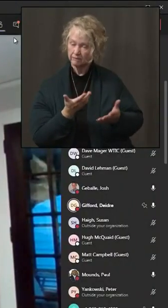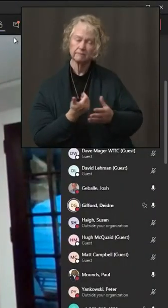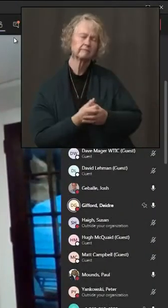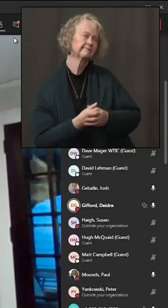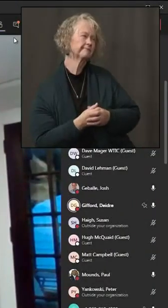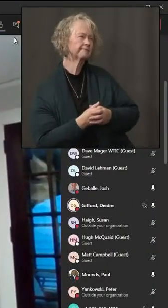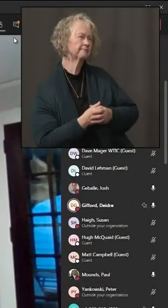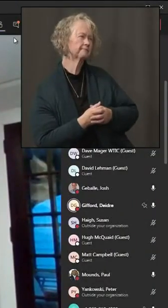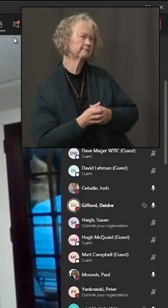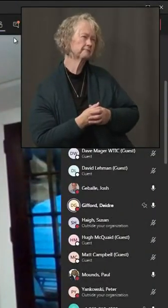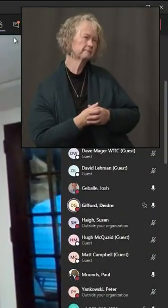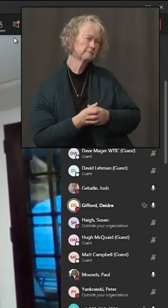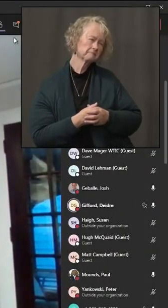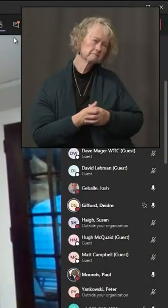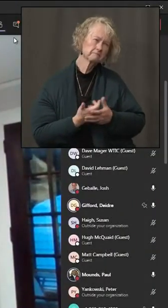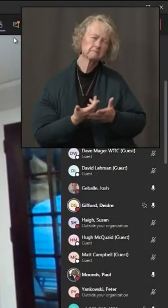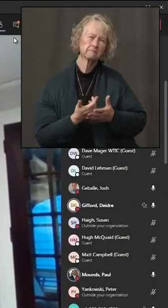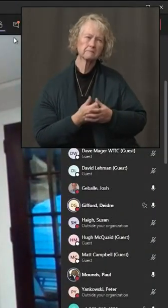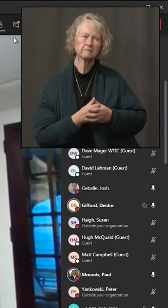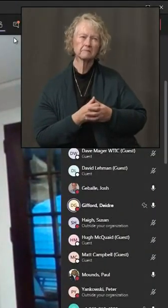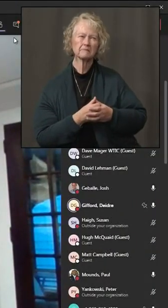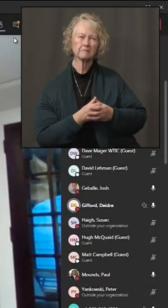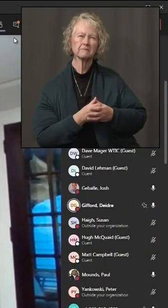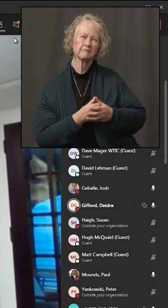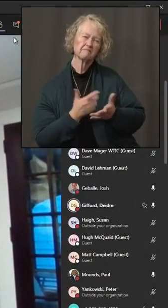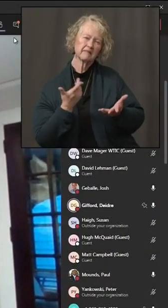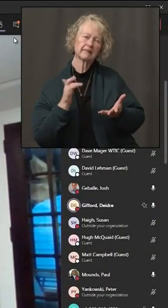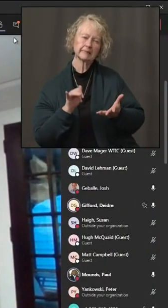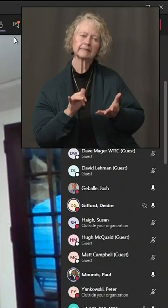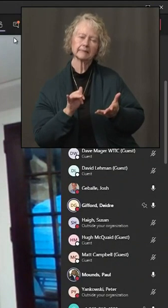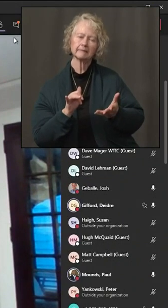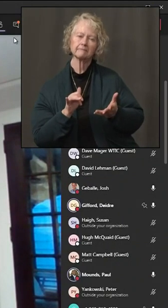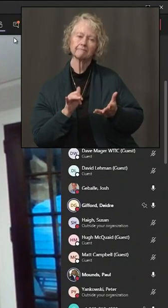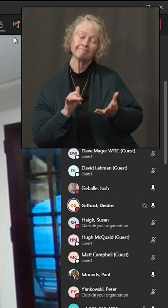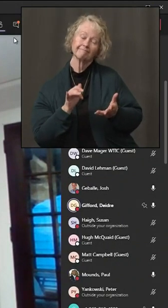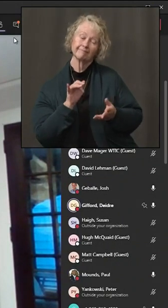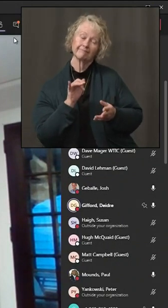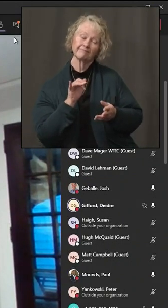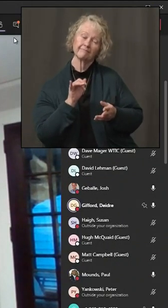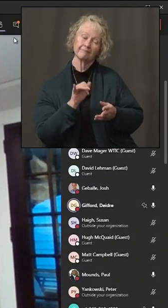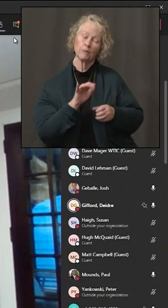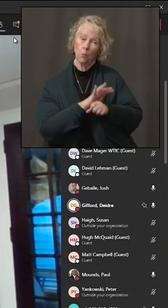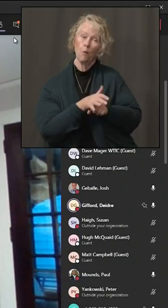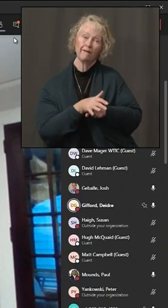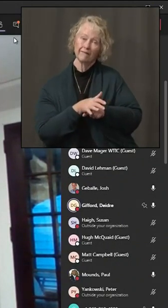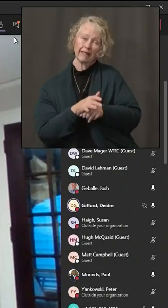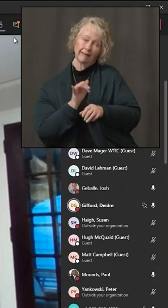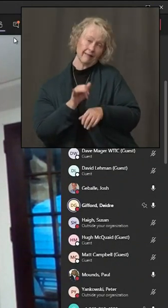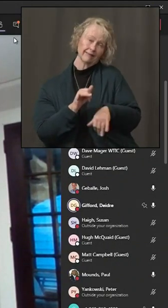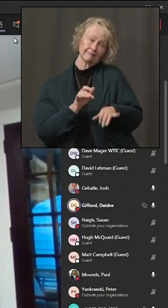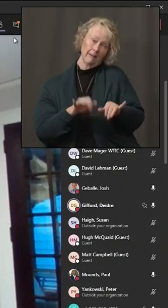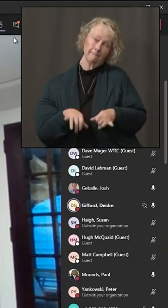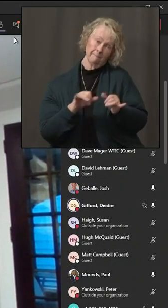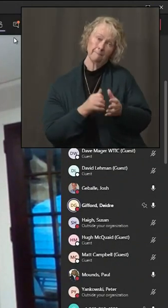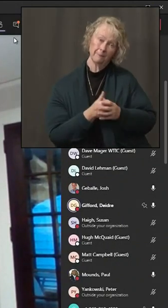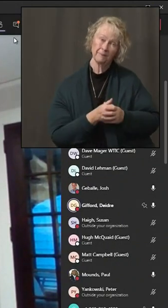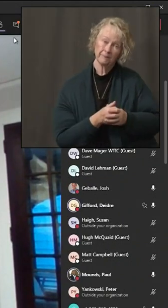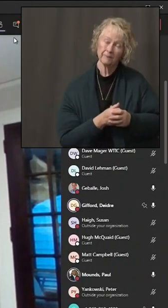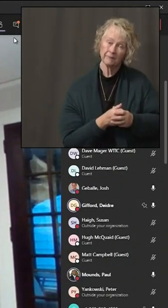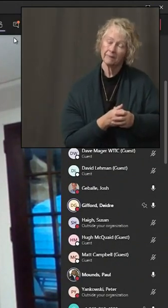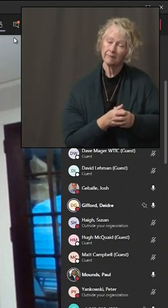Well, to a certain extent, you know, this is the nature of this virus. As you've heard me say before,